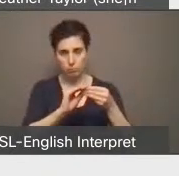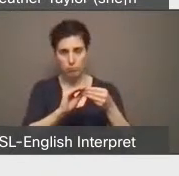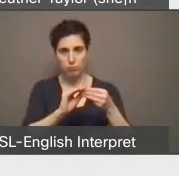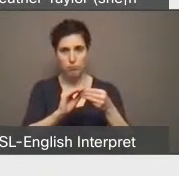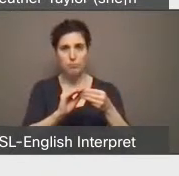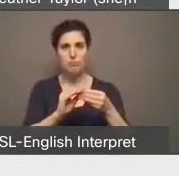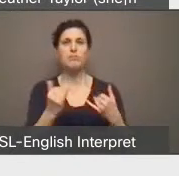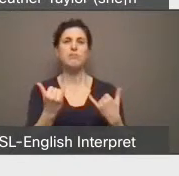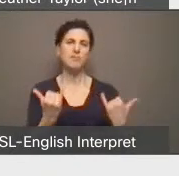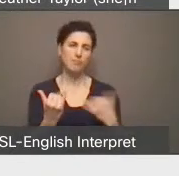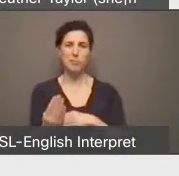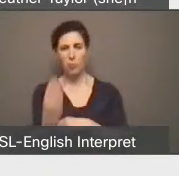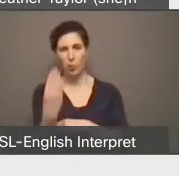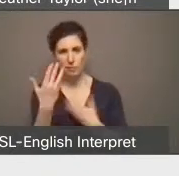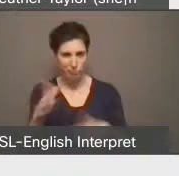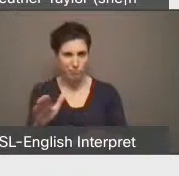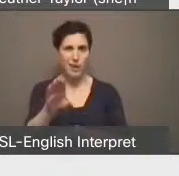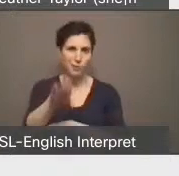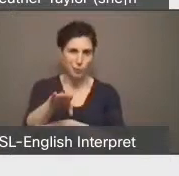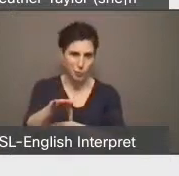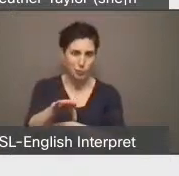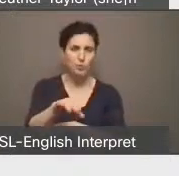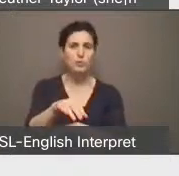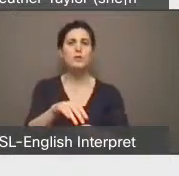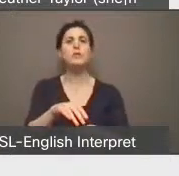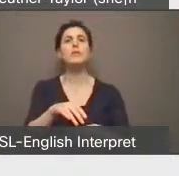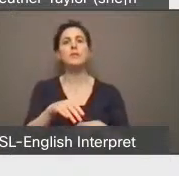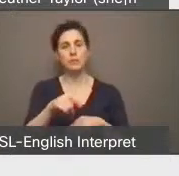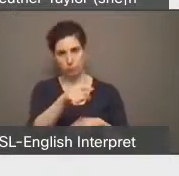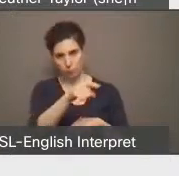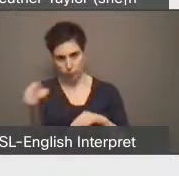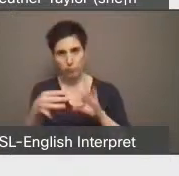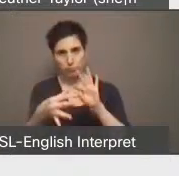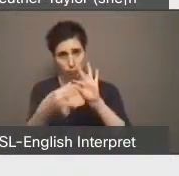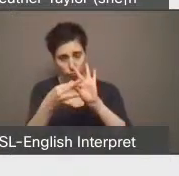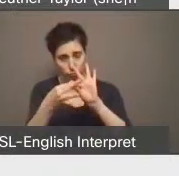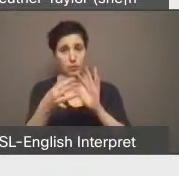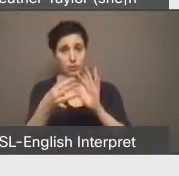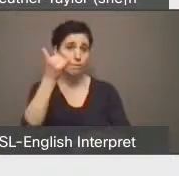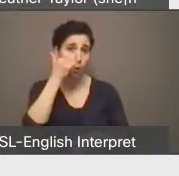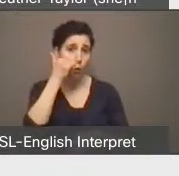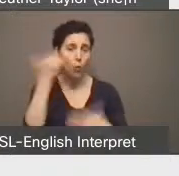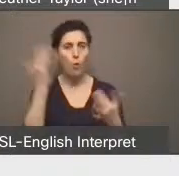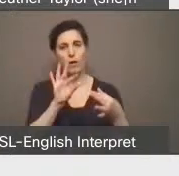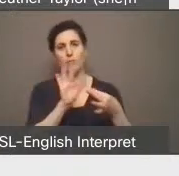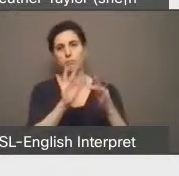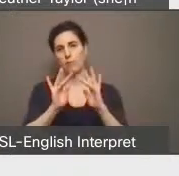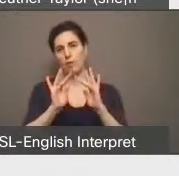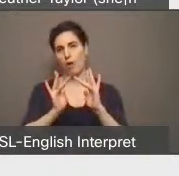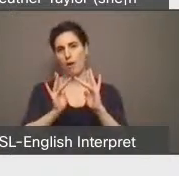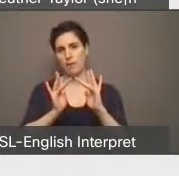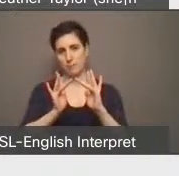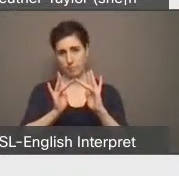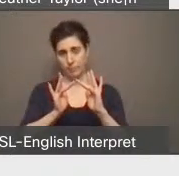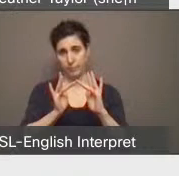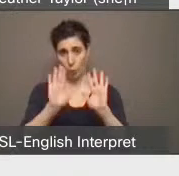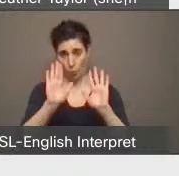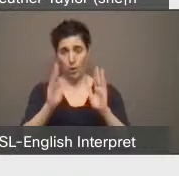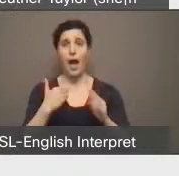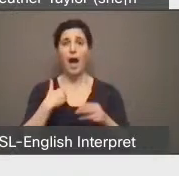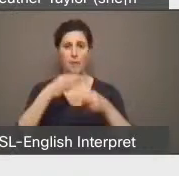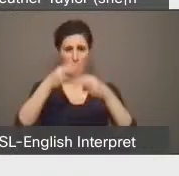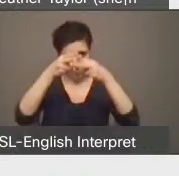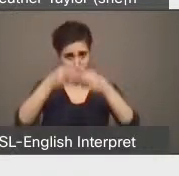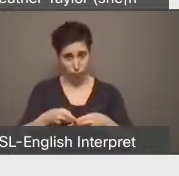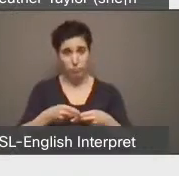This morning and this afternoon and members of the public are connected to this meeting by phone and computer. Again, speakers list is